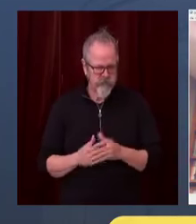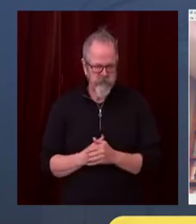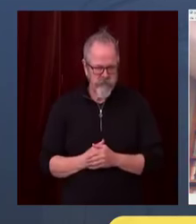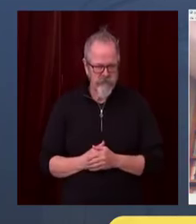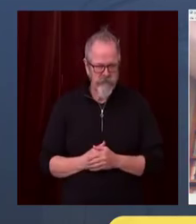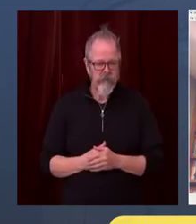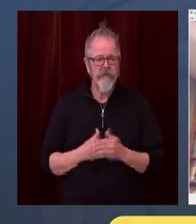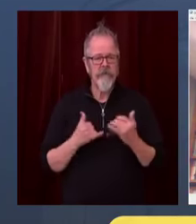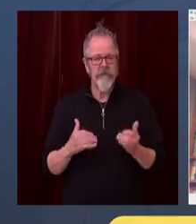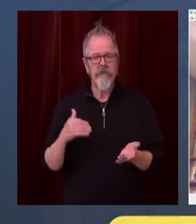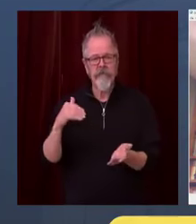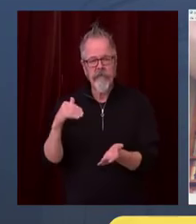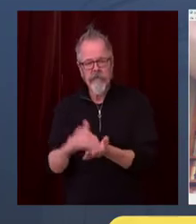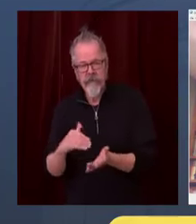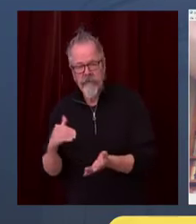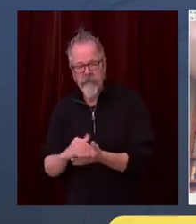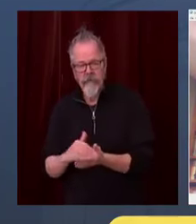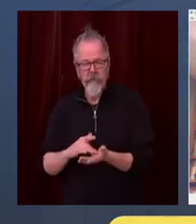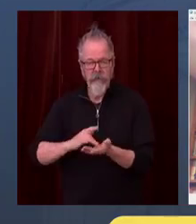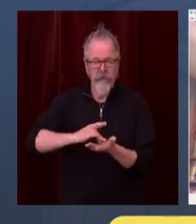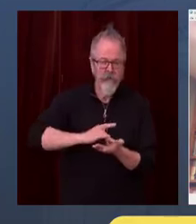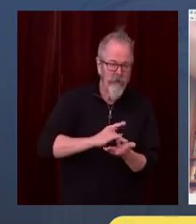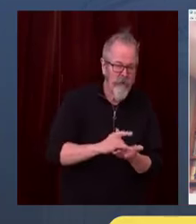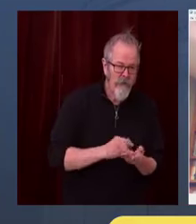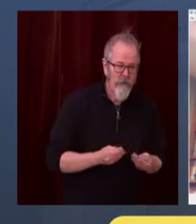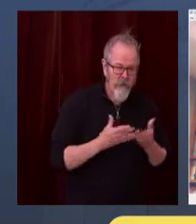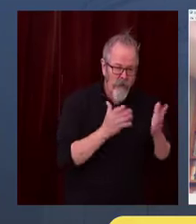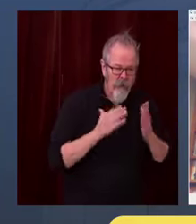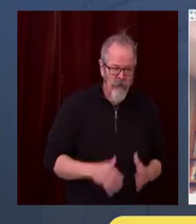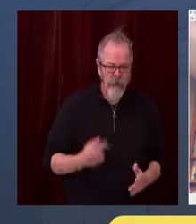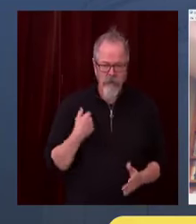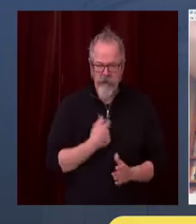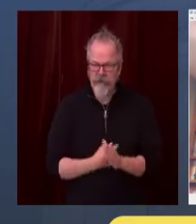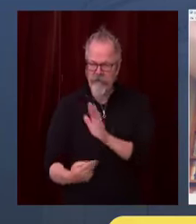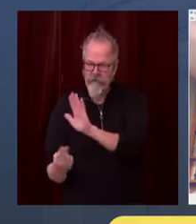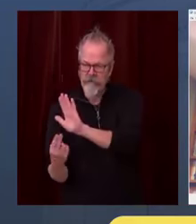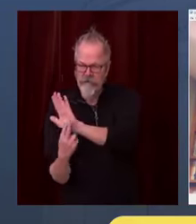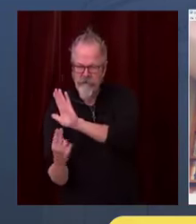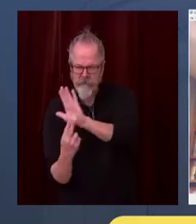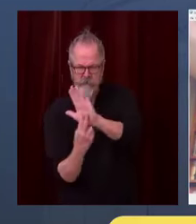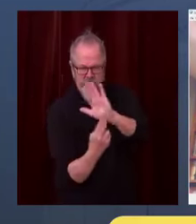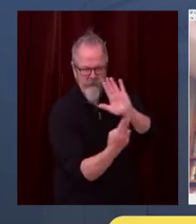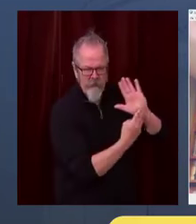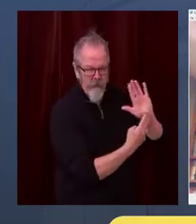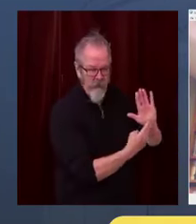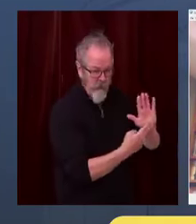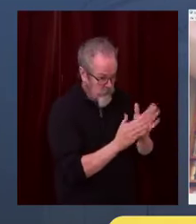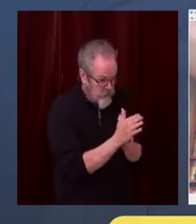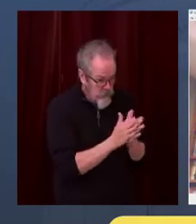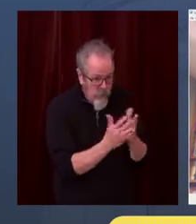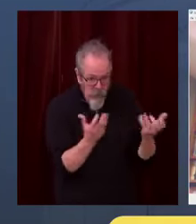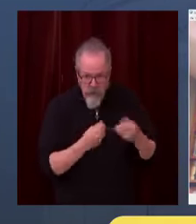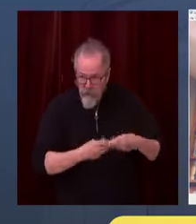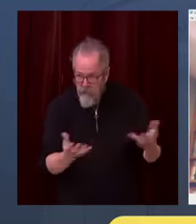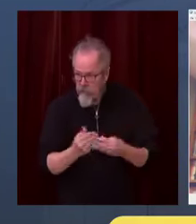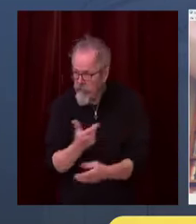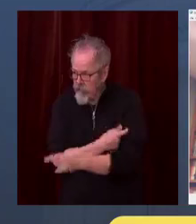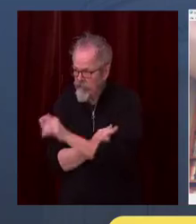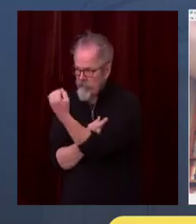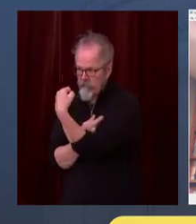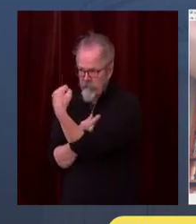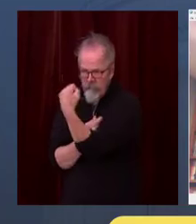to participate in the program and administer vaccines to their patients or their staff. So that is all underway.